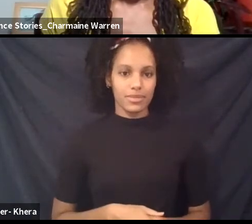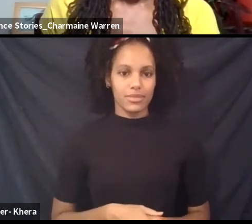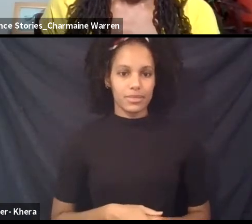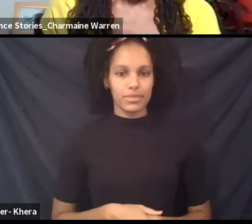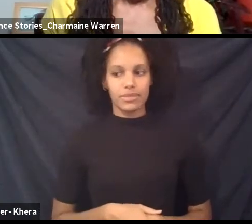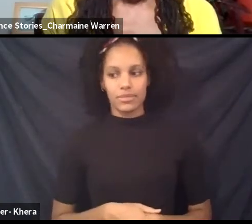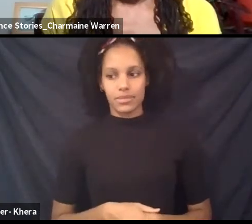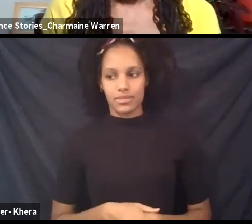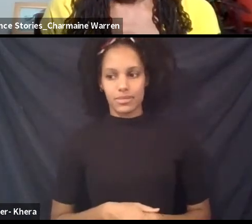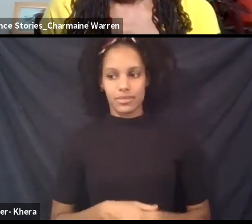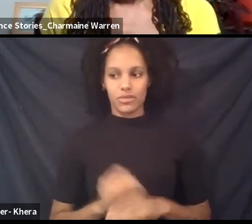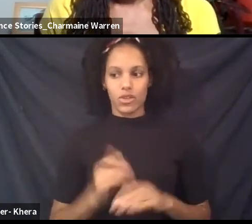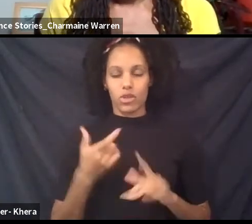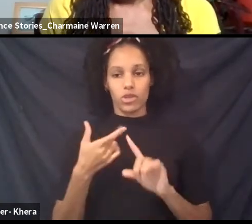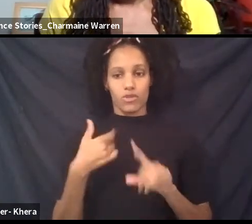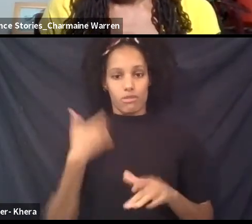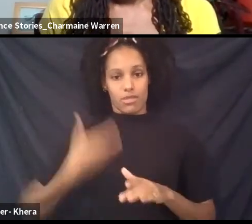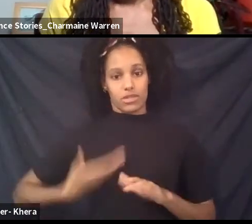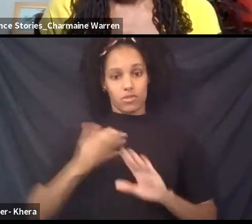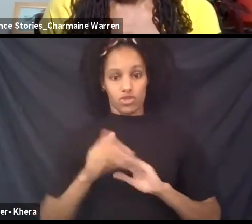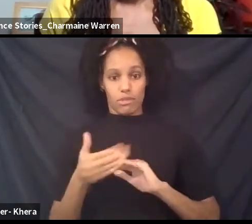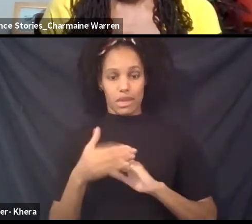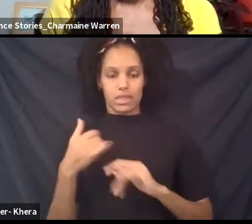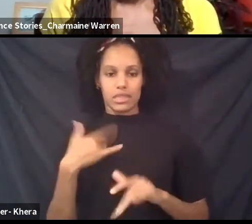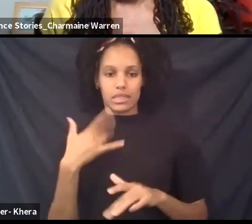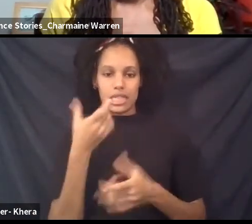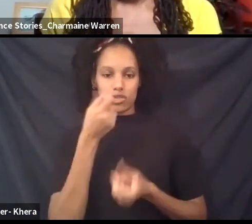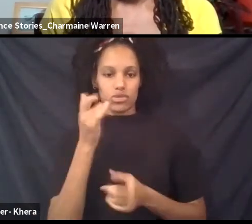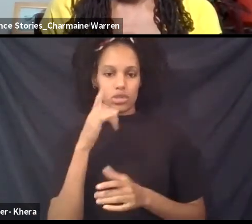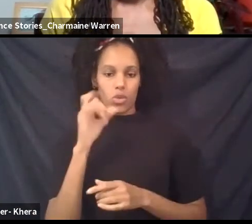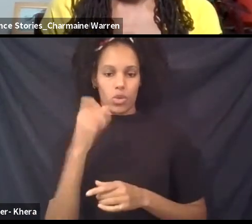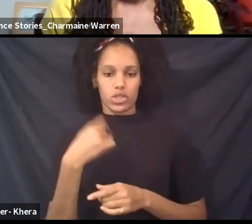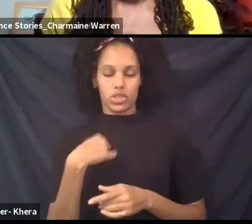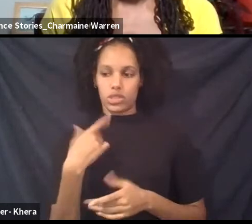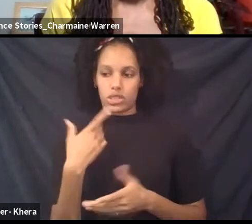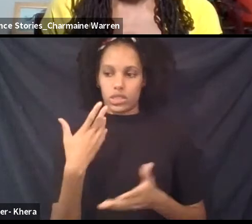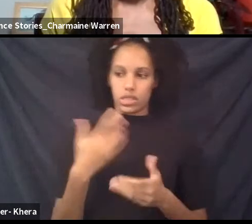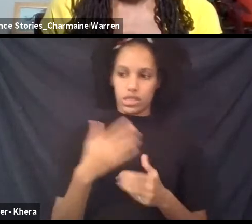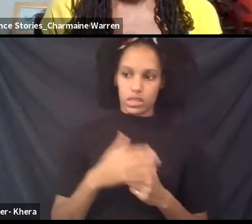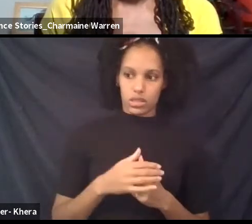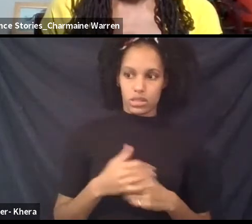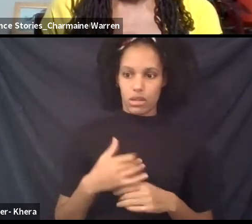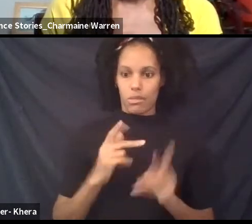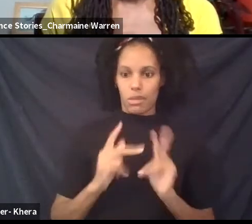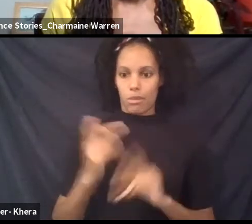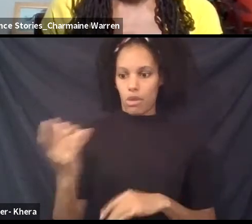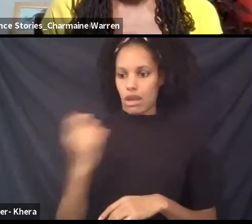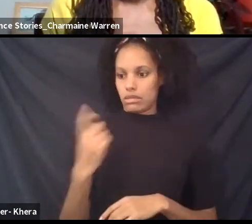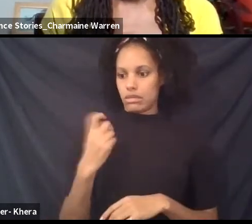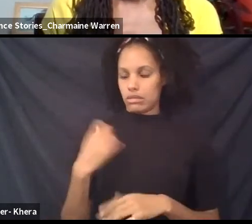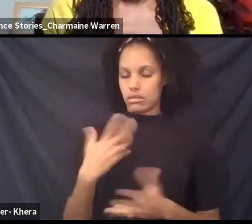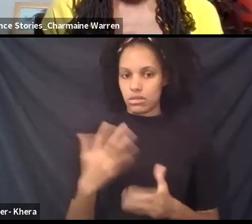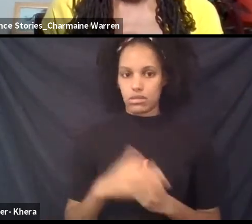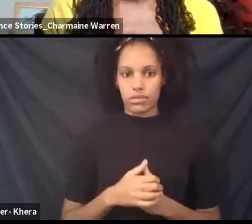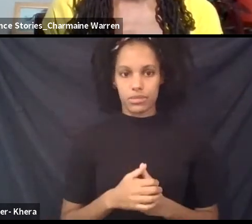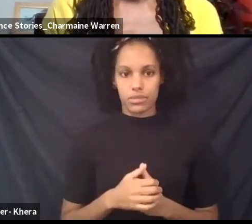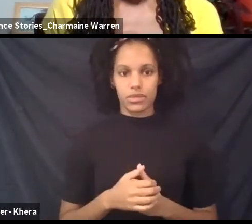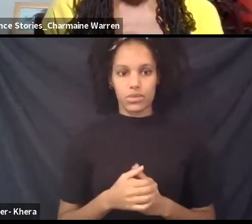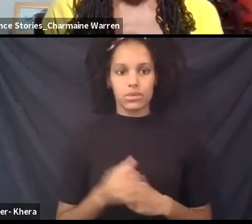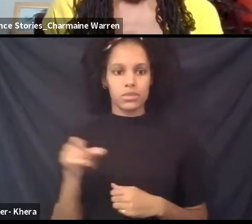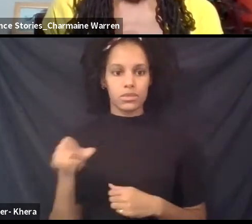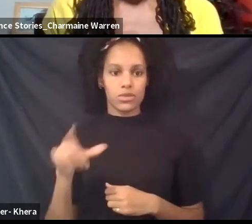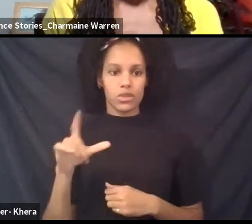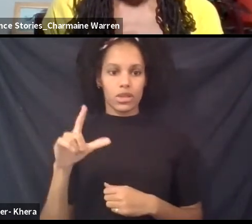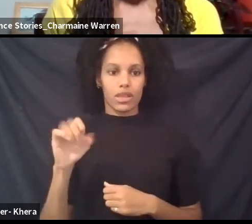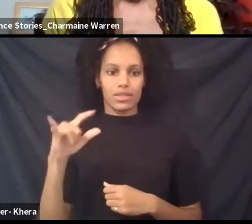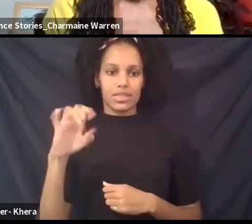When you, when you talk about that, Mama Charmaine, I'm always like, struck him by the stories. When you do tell stories about Jamaica, when